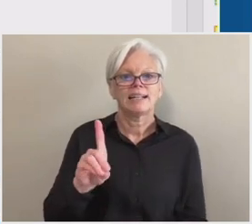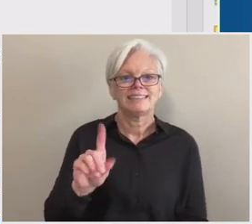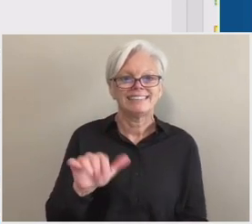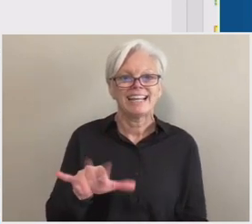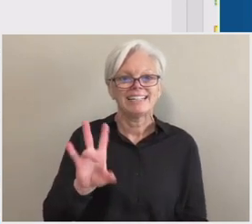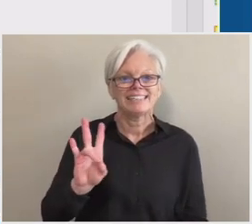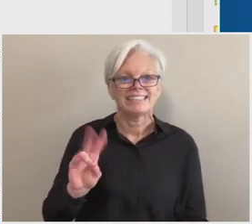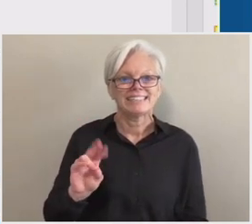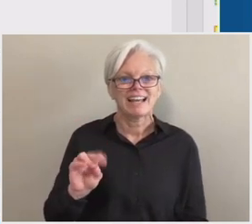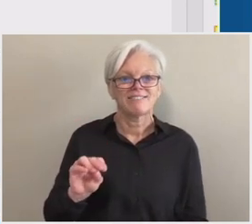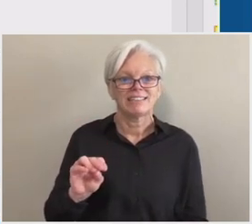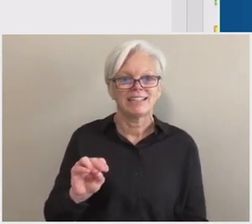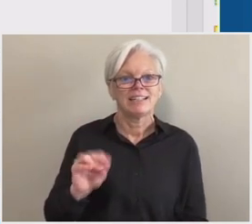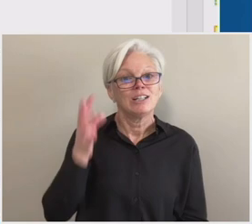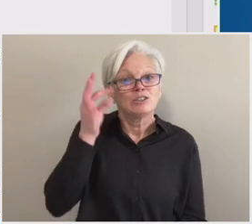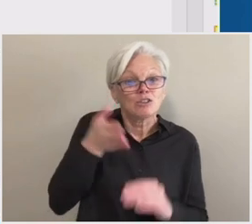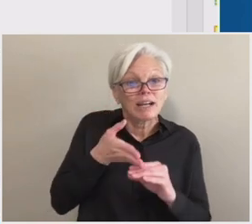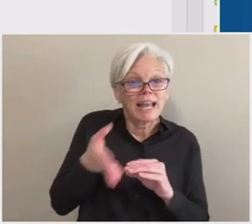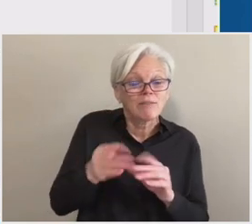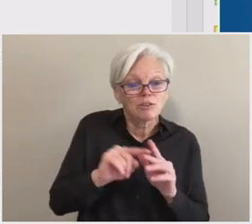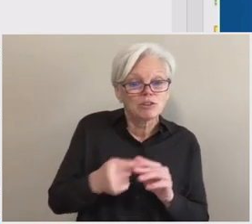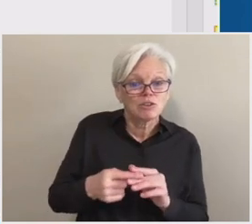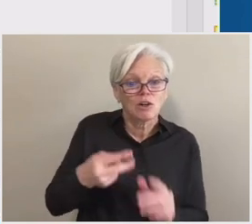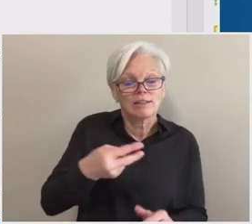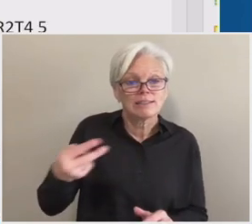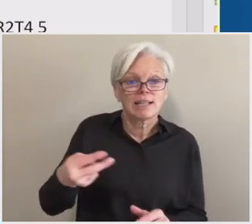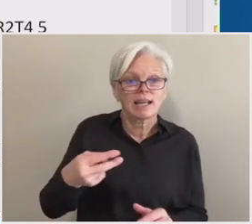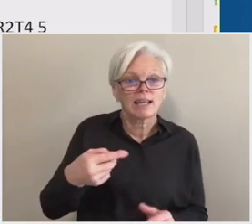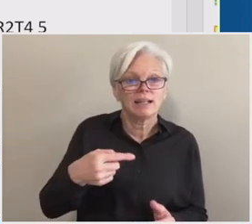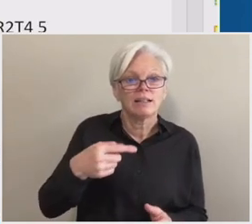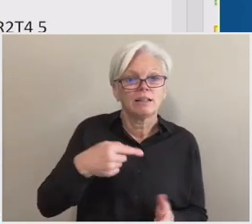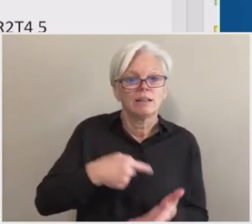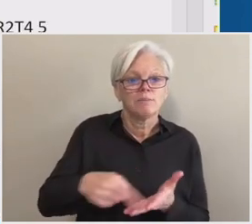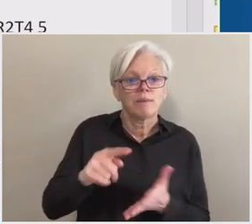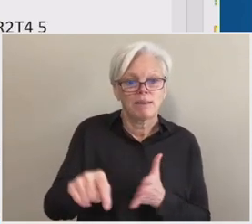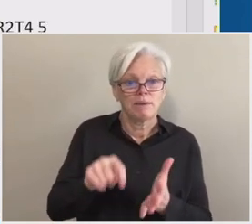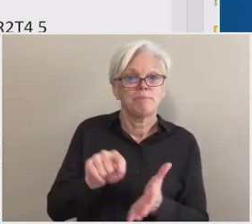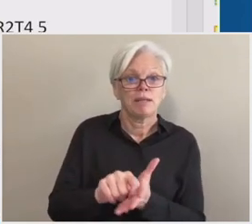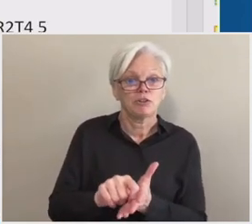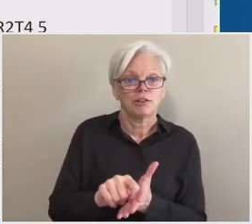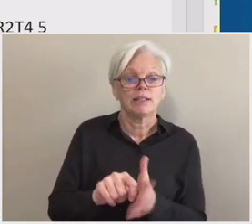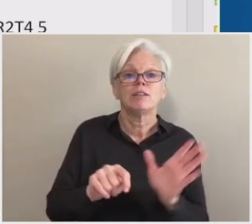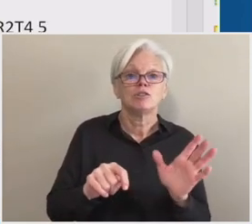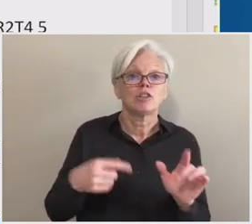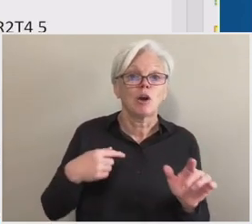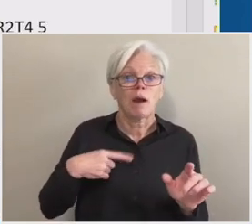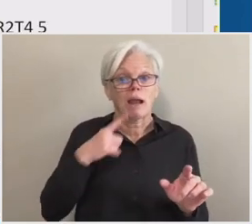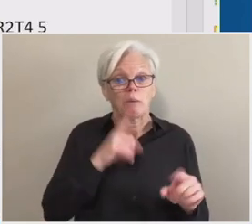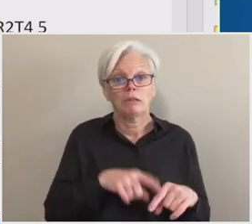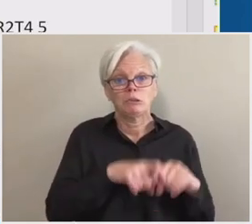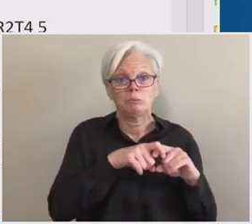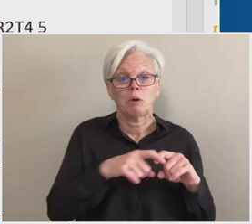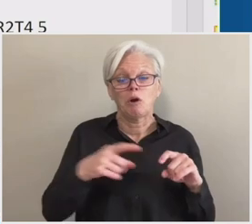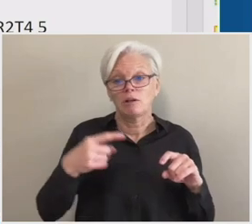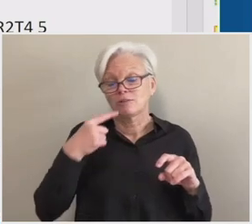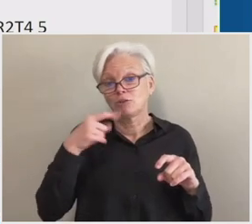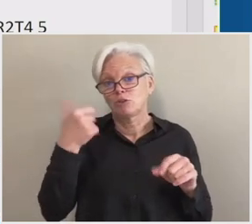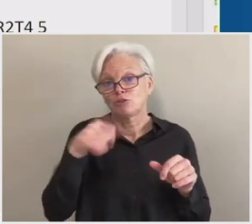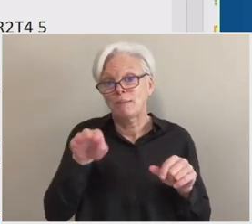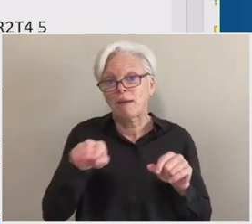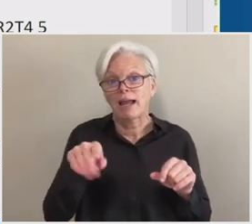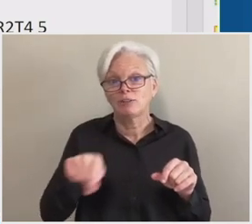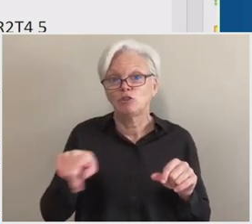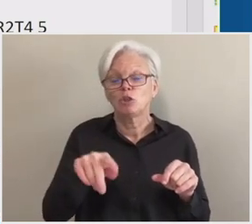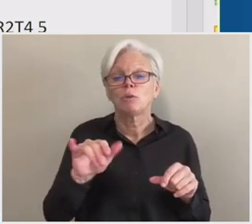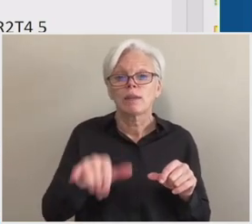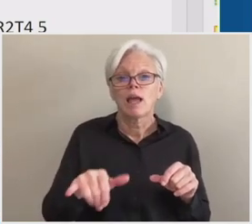just after beginning his second payment period. And so let me stop there to remind everybody that in order for the student to